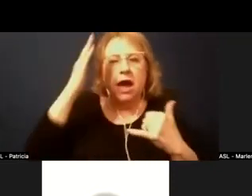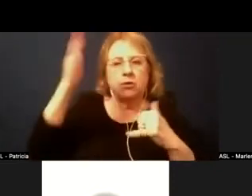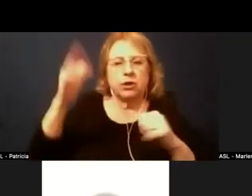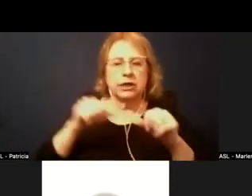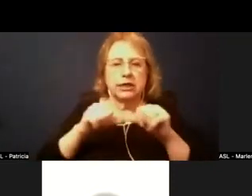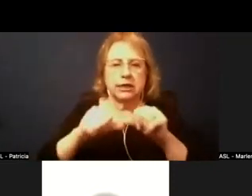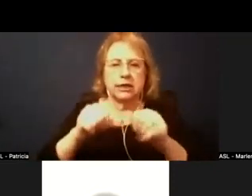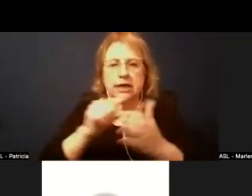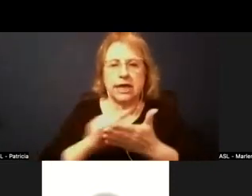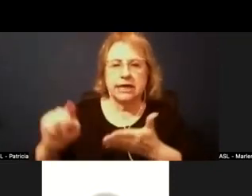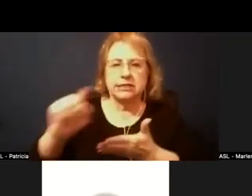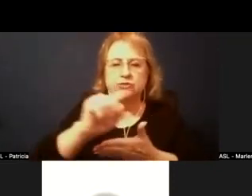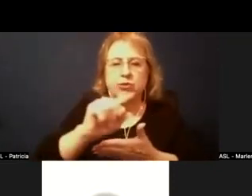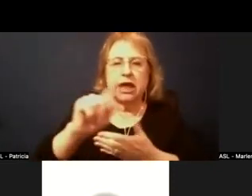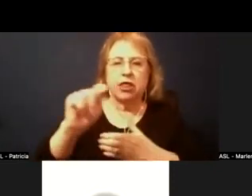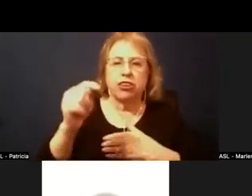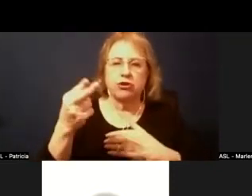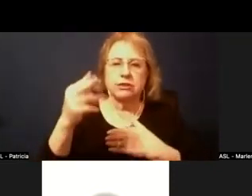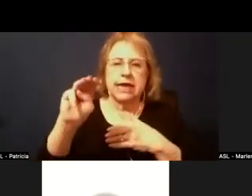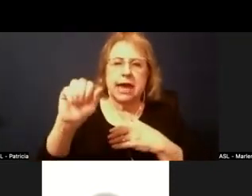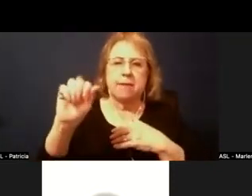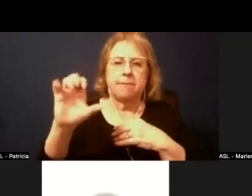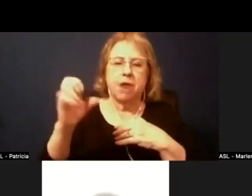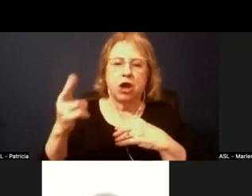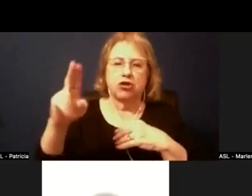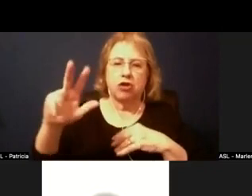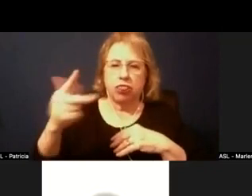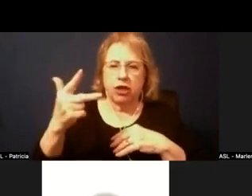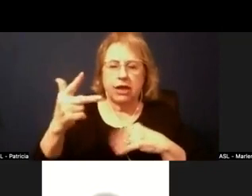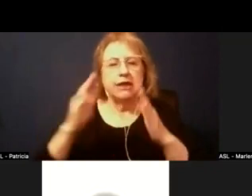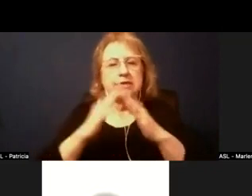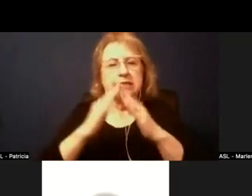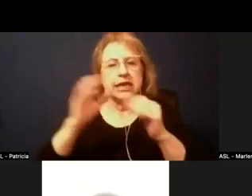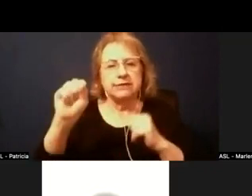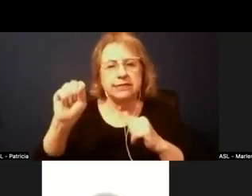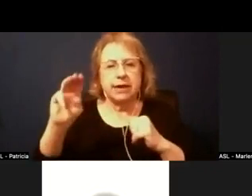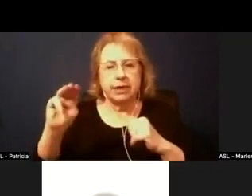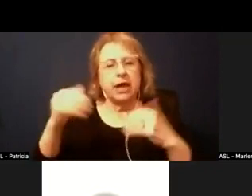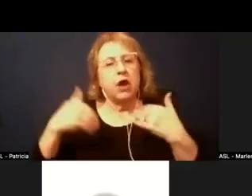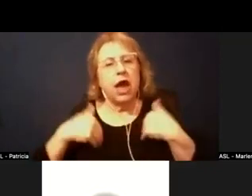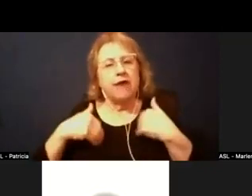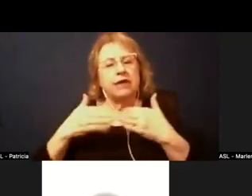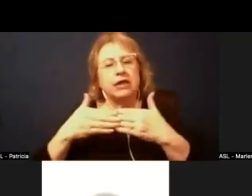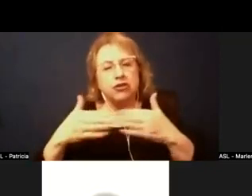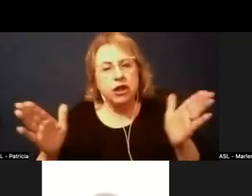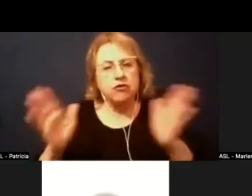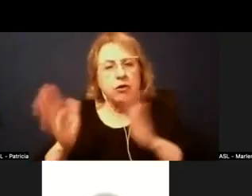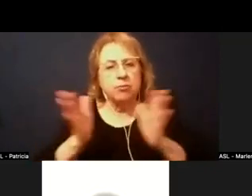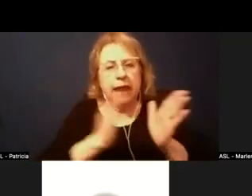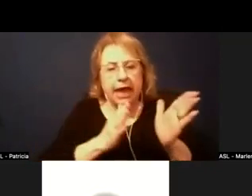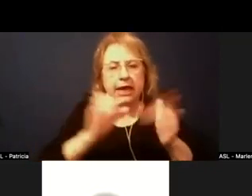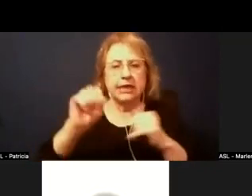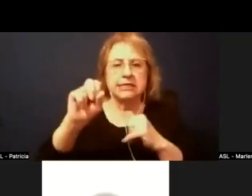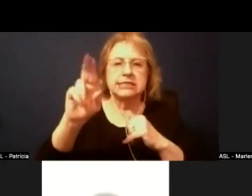next Thursday, March 3. For those who are interested, the city of San Mateo is having a general plan subcommittee meeting.